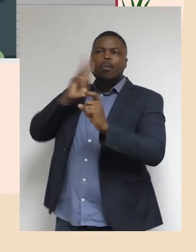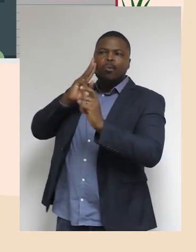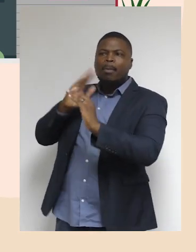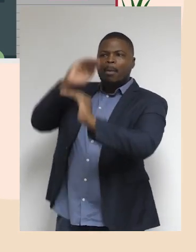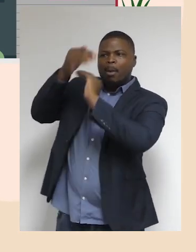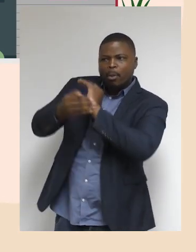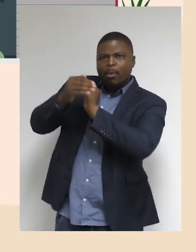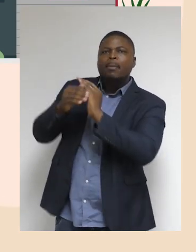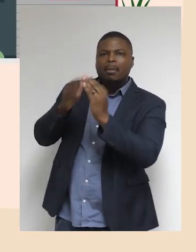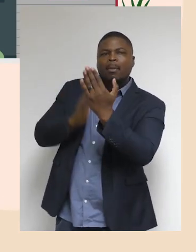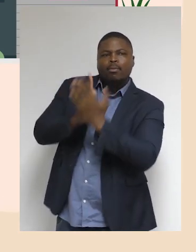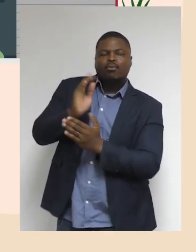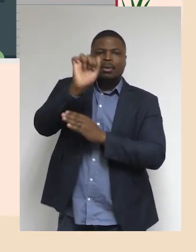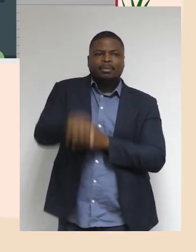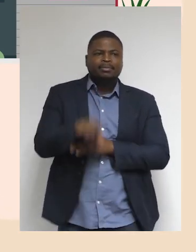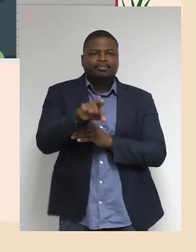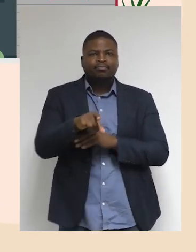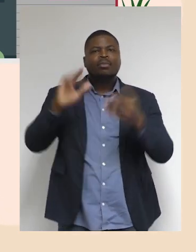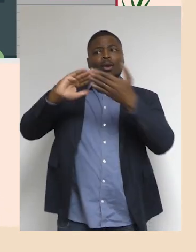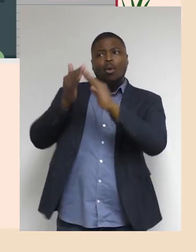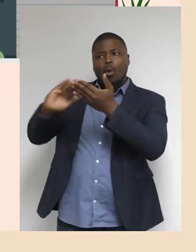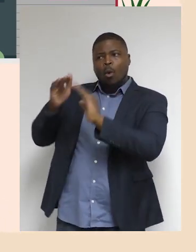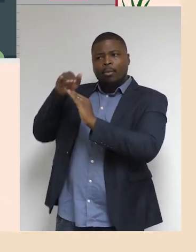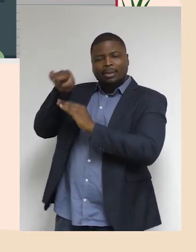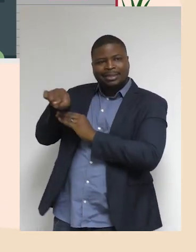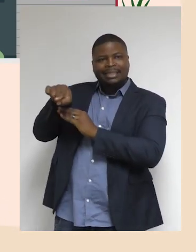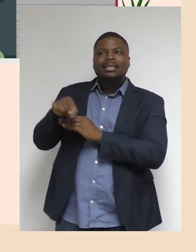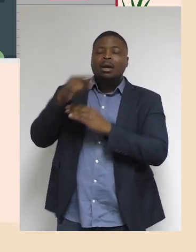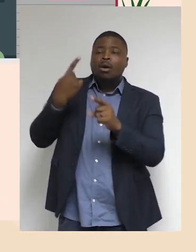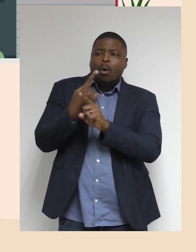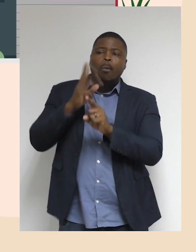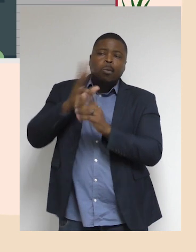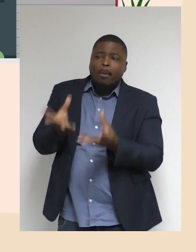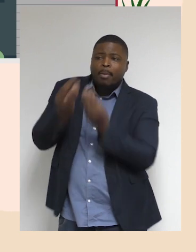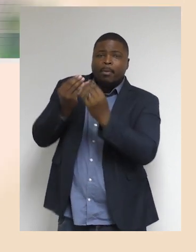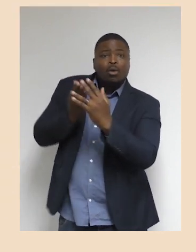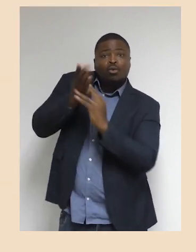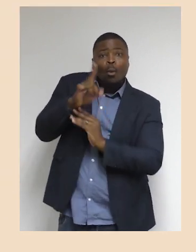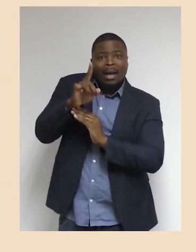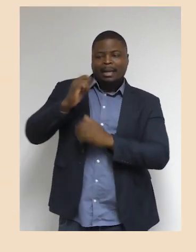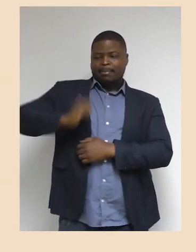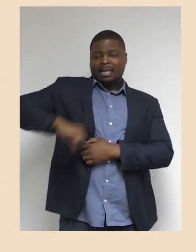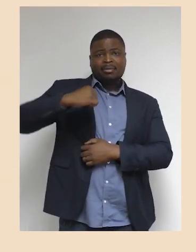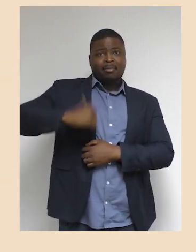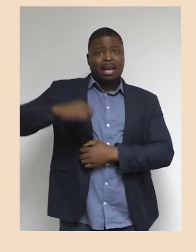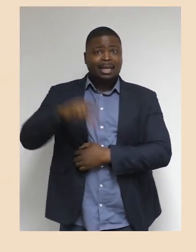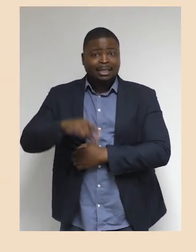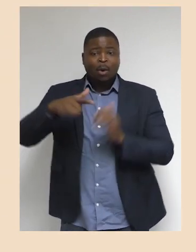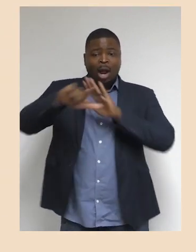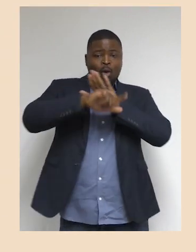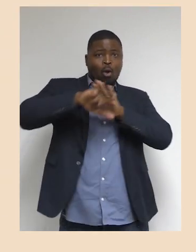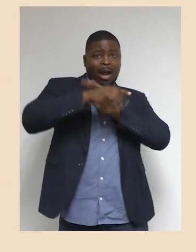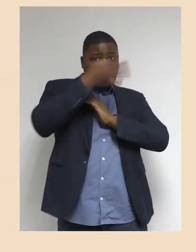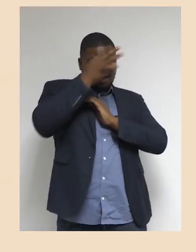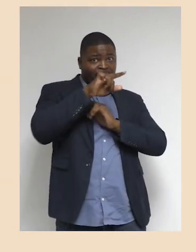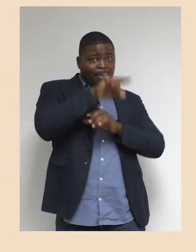The delivery of water particularly to domestic households takes place mainly through municipalities. Municipalities belong to